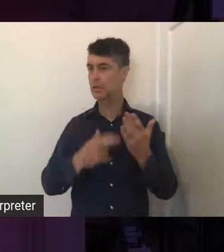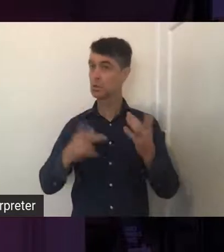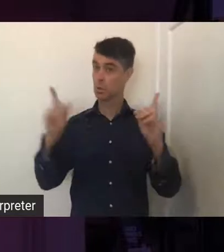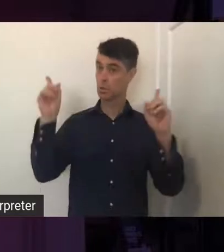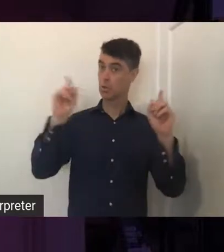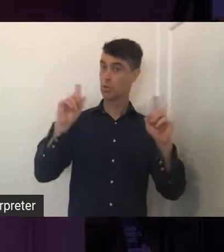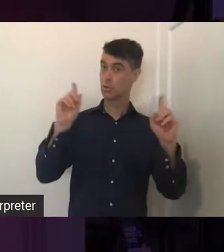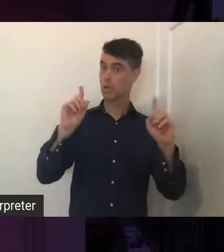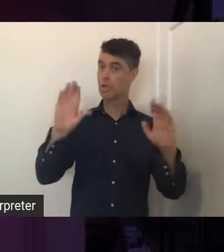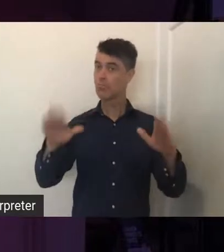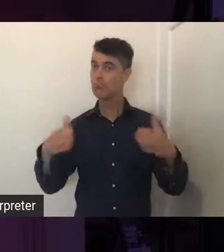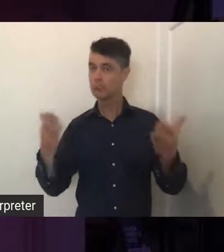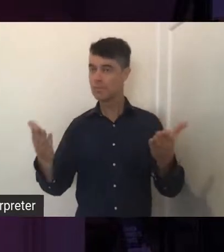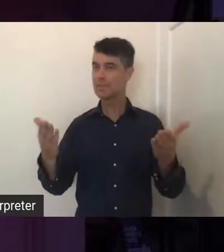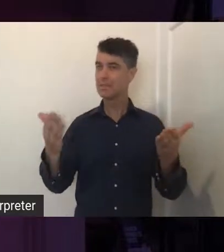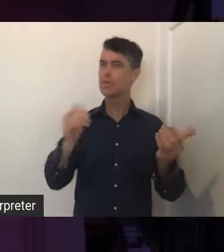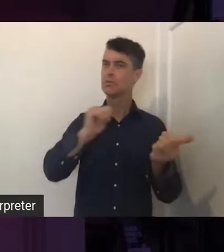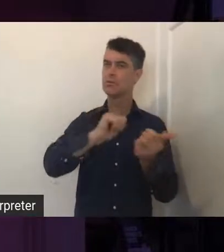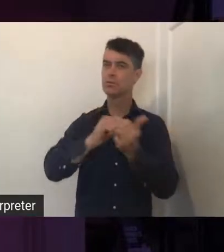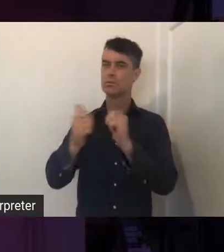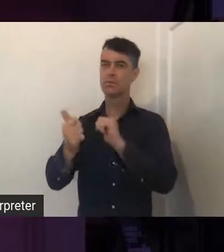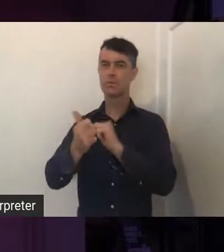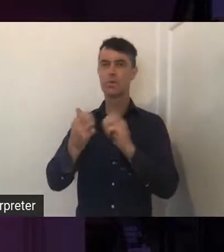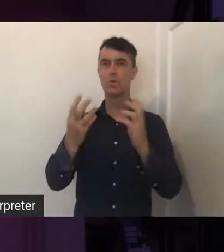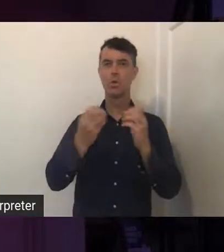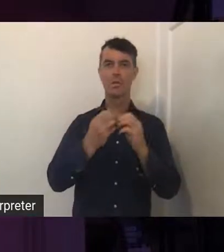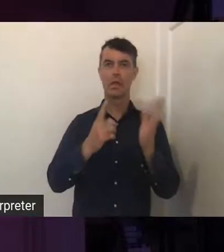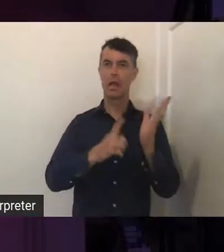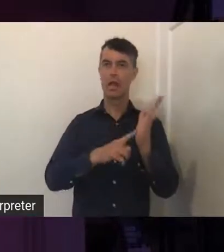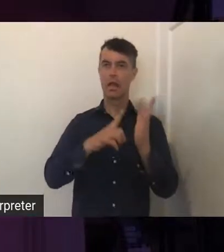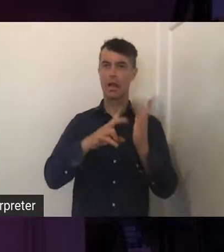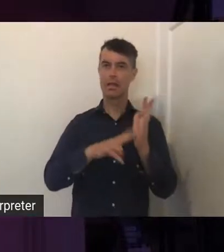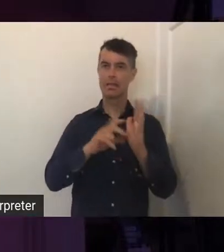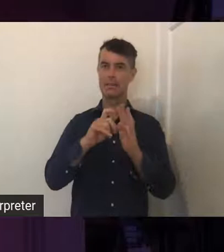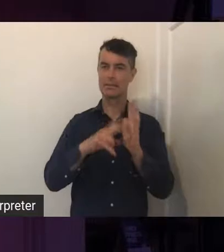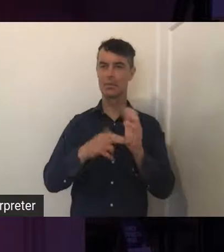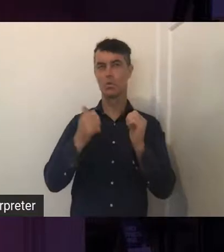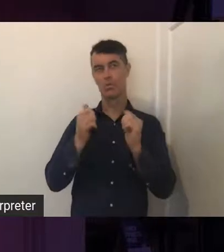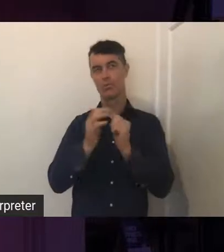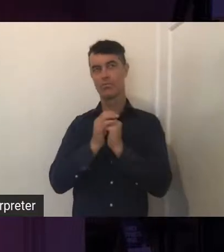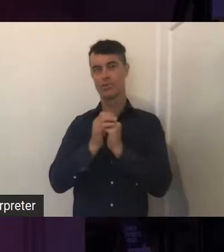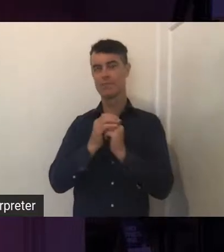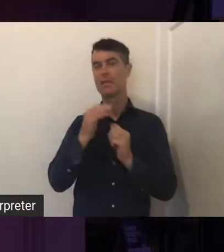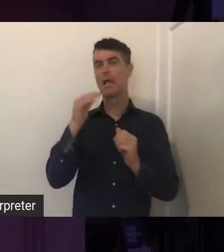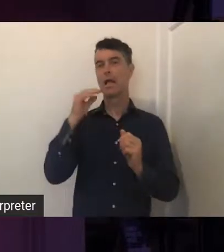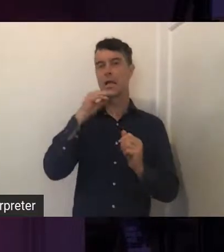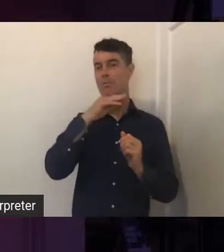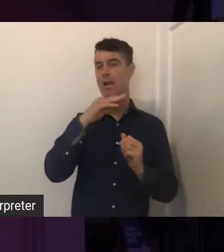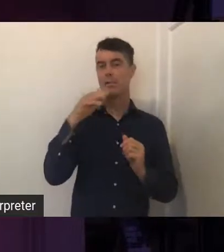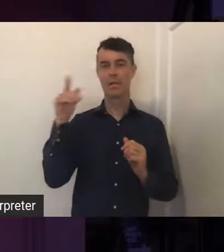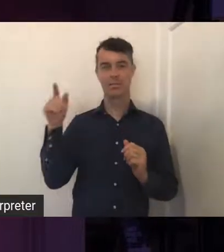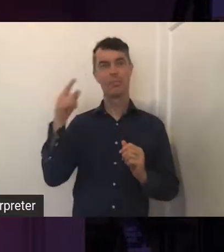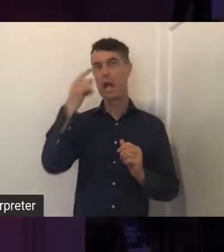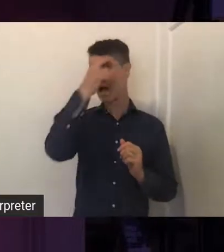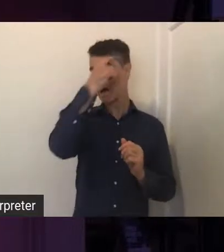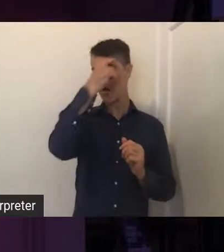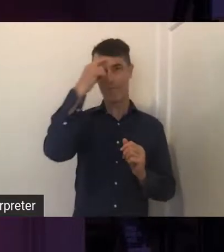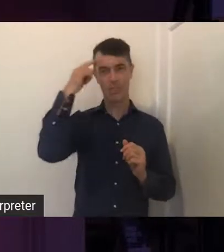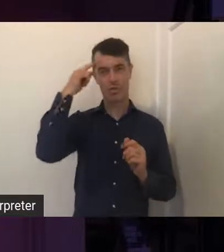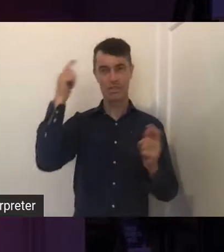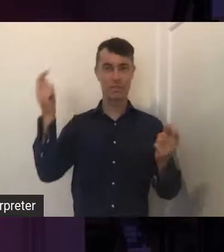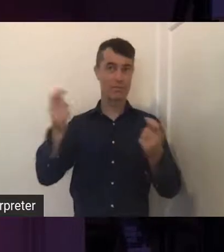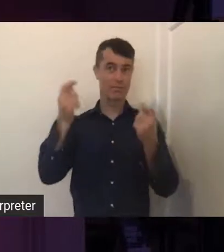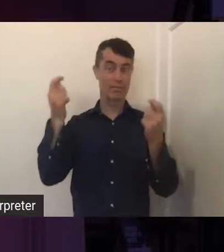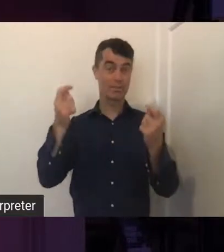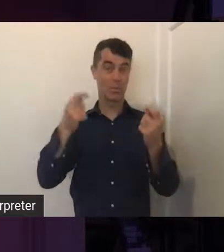presented in partnership with Lyndon's very good friends at the Melbourne Fringe Festival. We are presenting it to you live